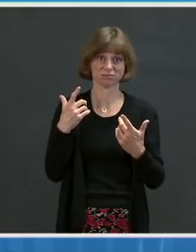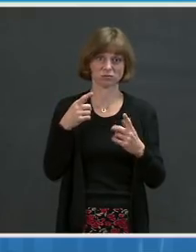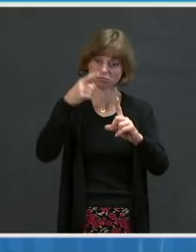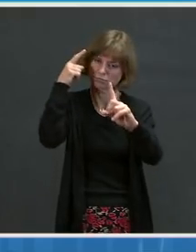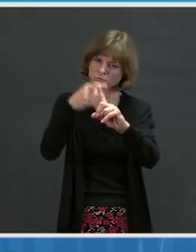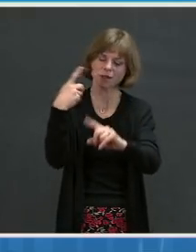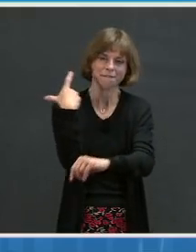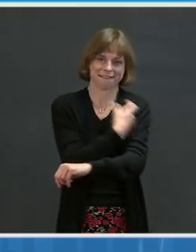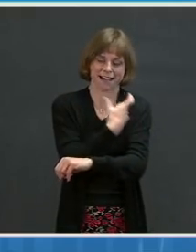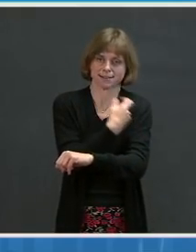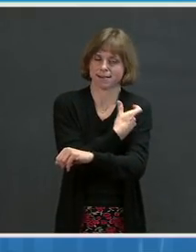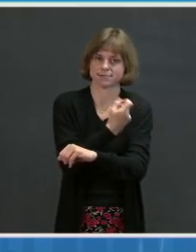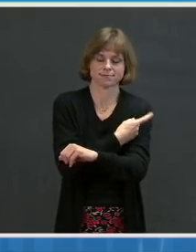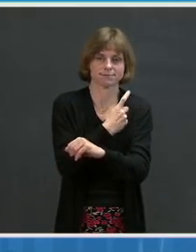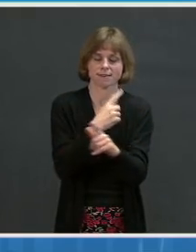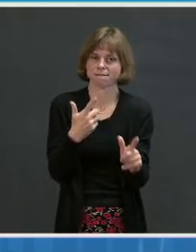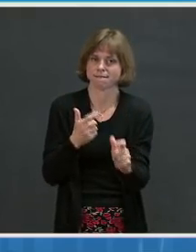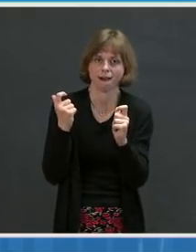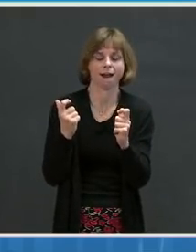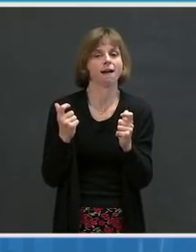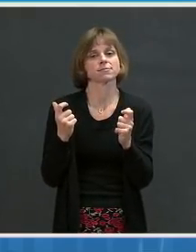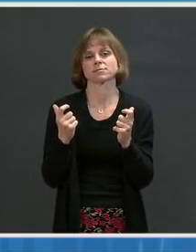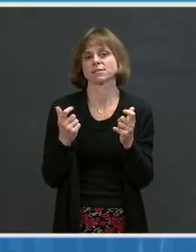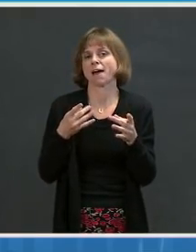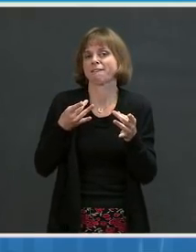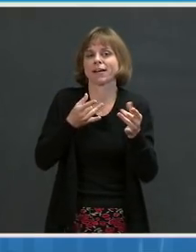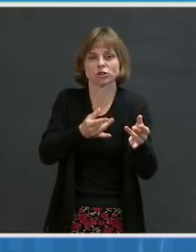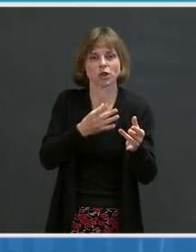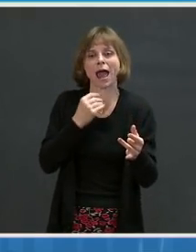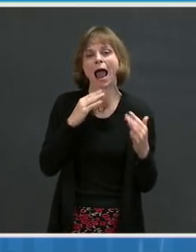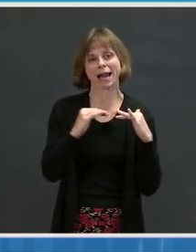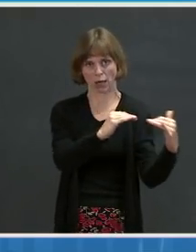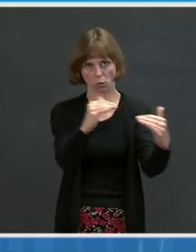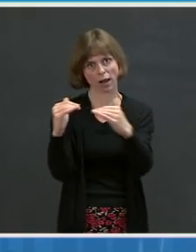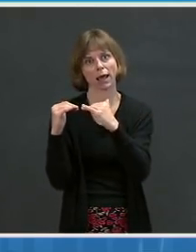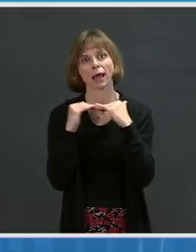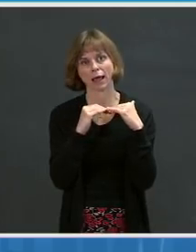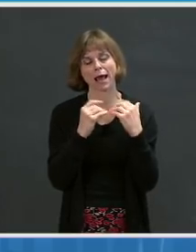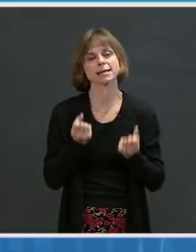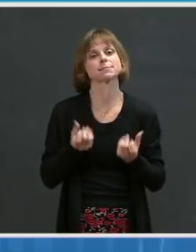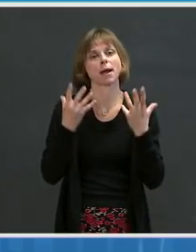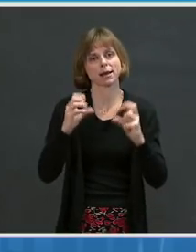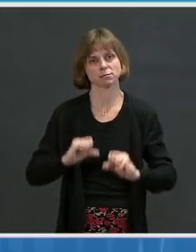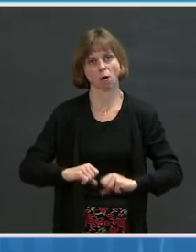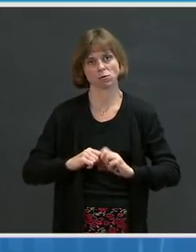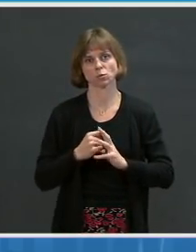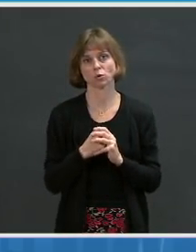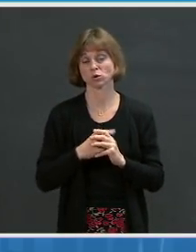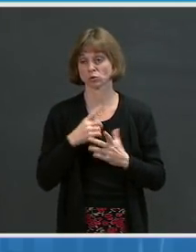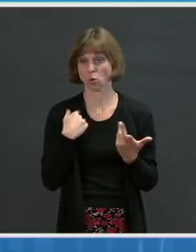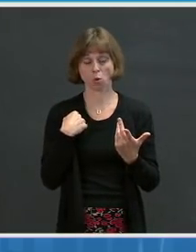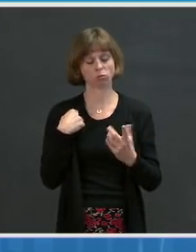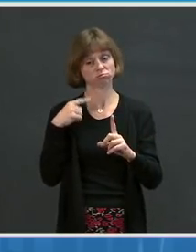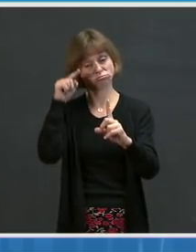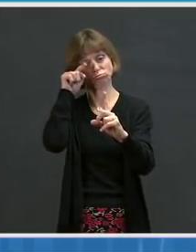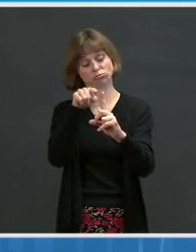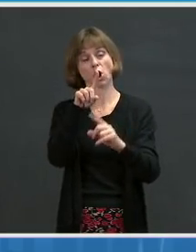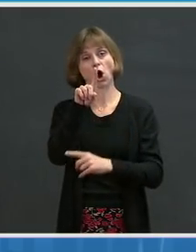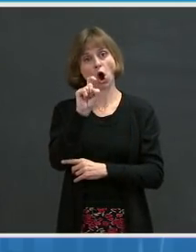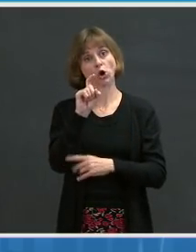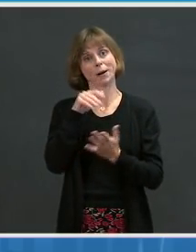fast, efficiently, and as importantly, equitably as possible. So we view the 100 million shots in 100 days as a floor.